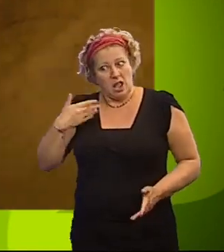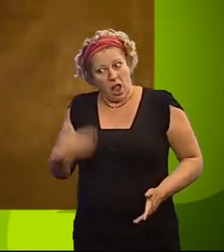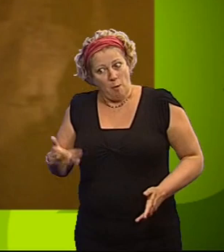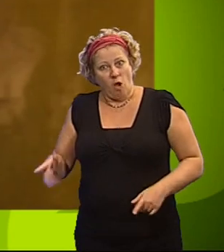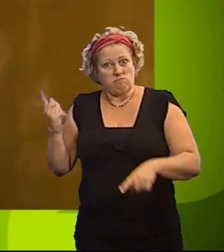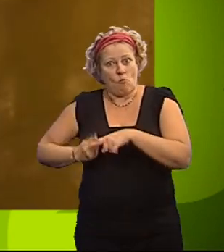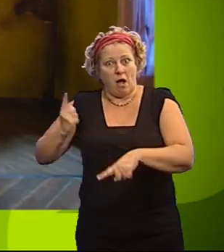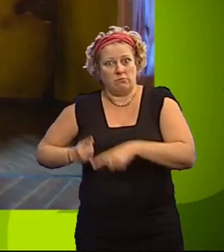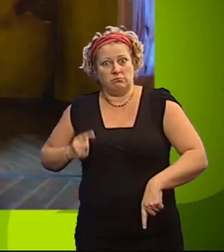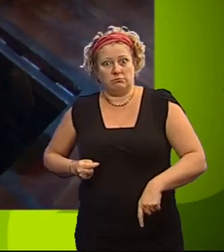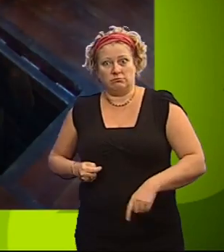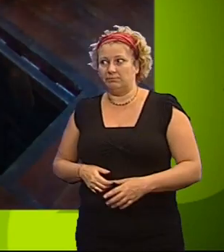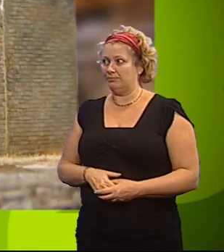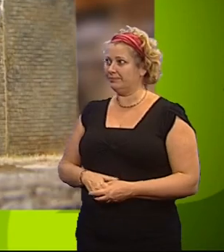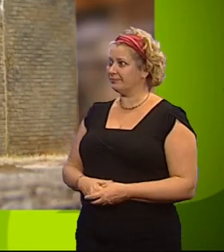my mind.